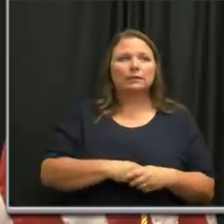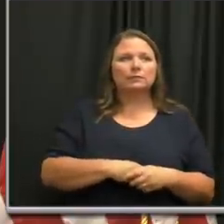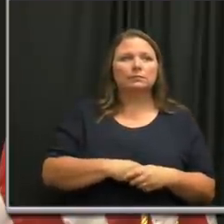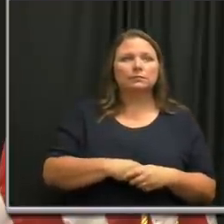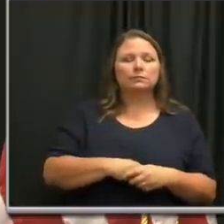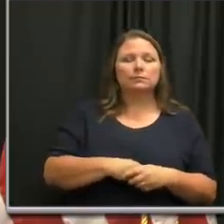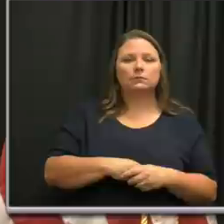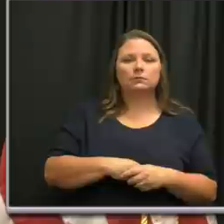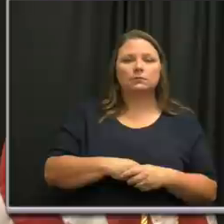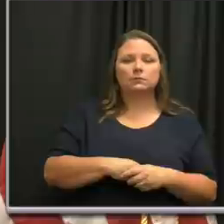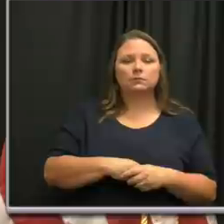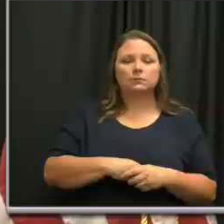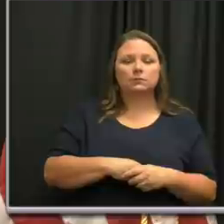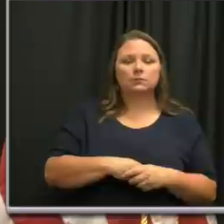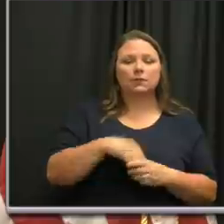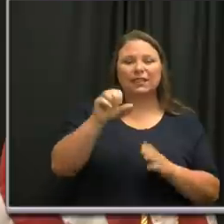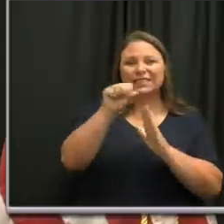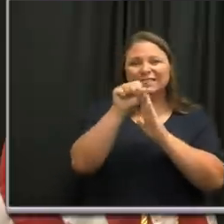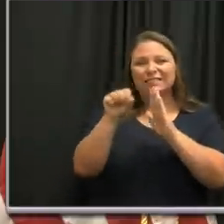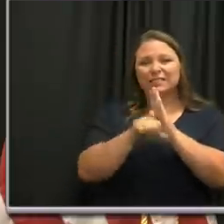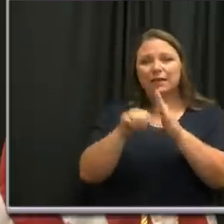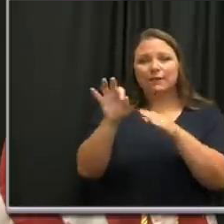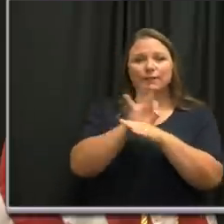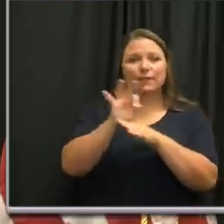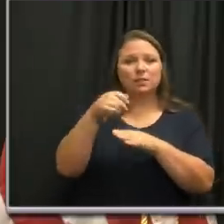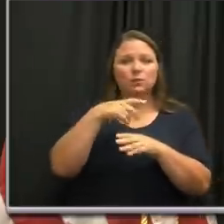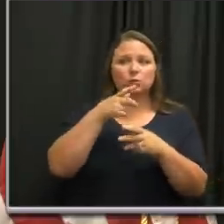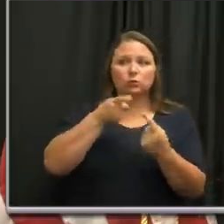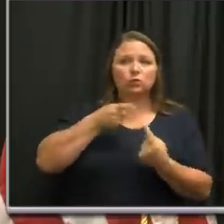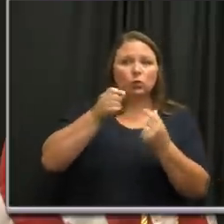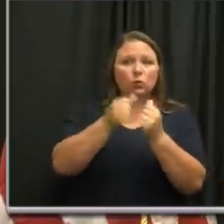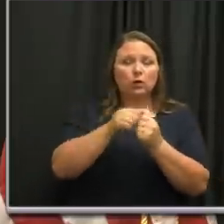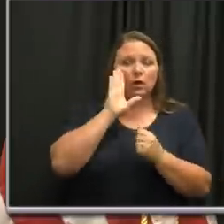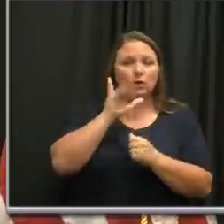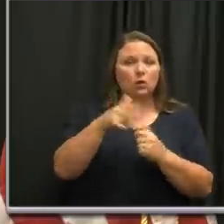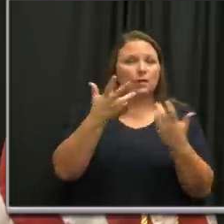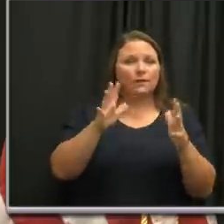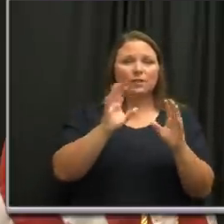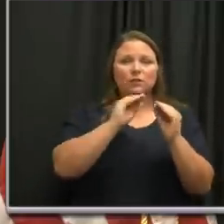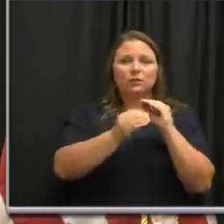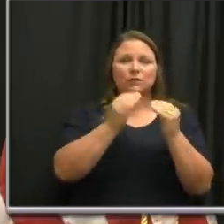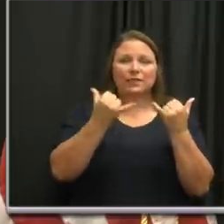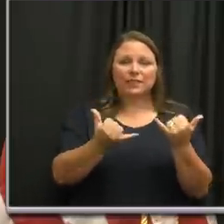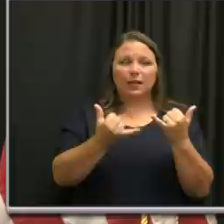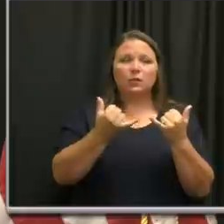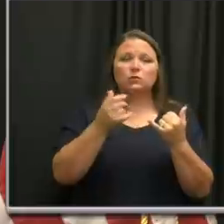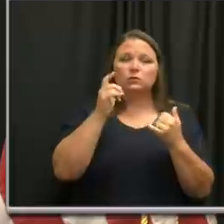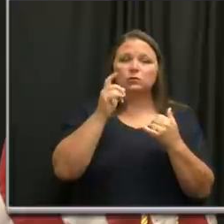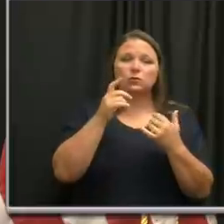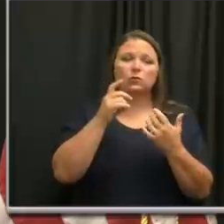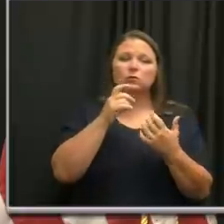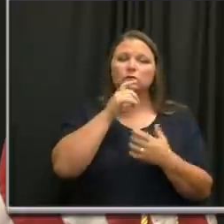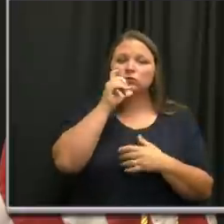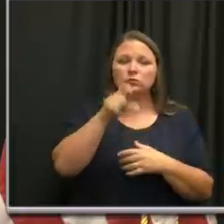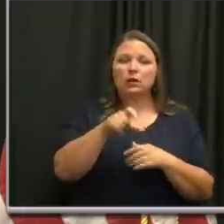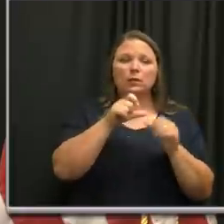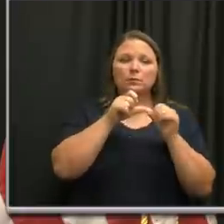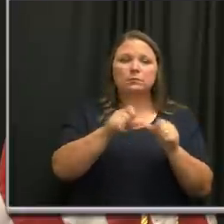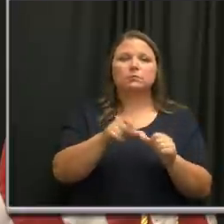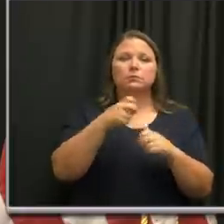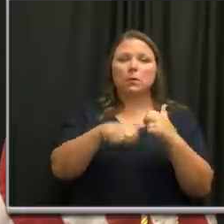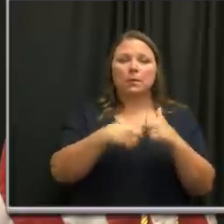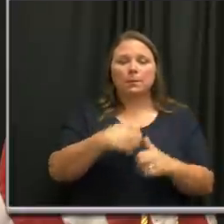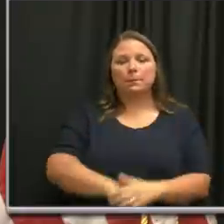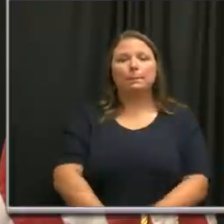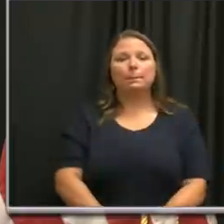is a state function that we, we had a problem with. I know that that has been corrected. So I would not think that that will continue to be an